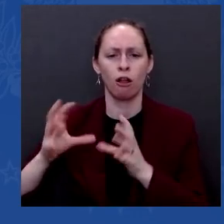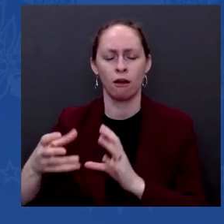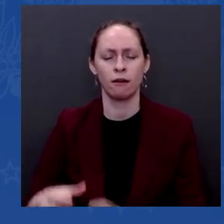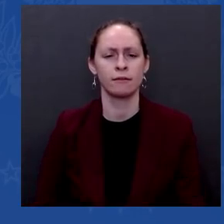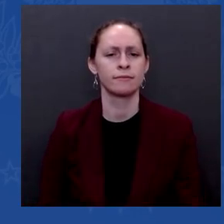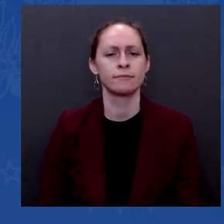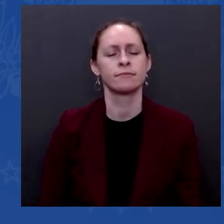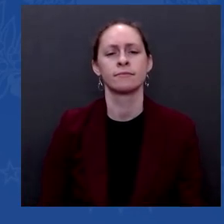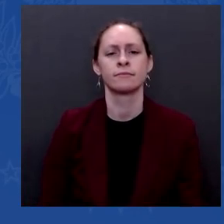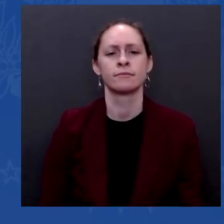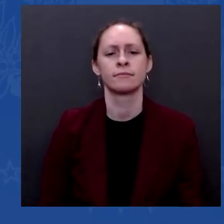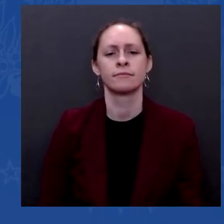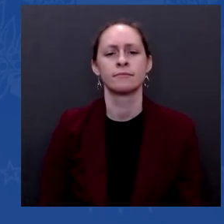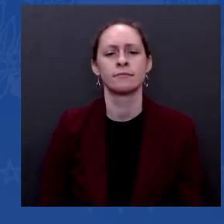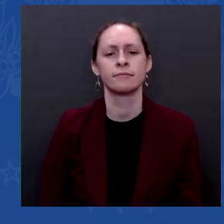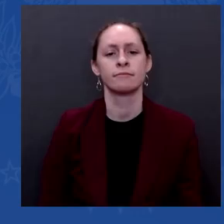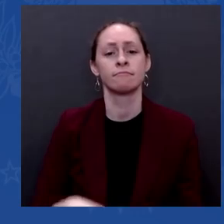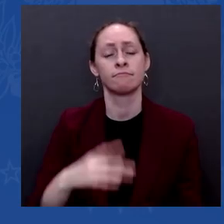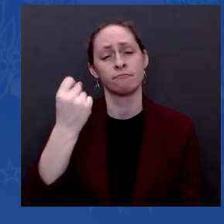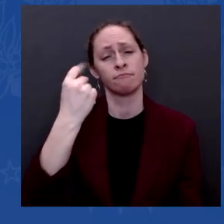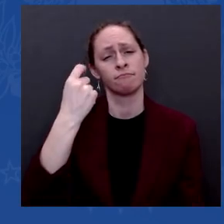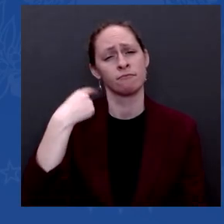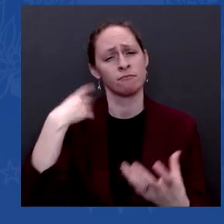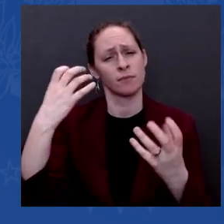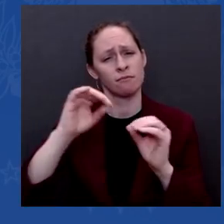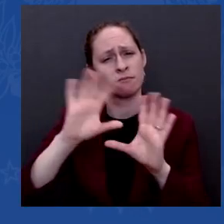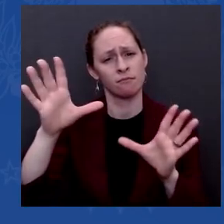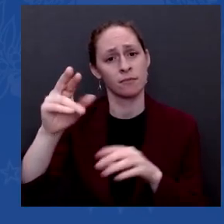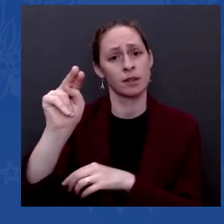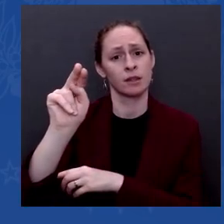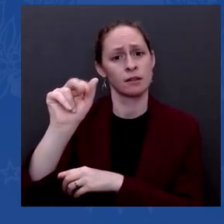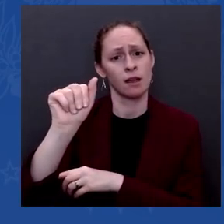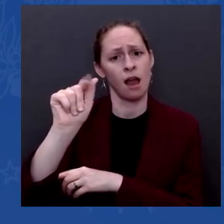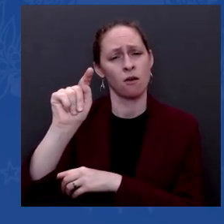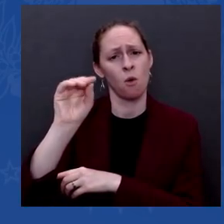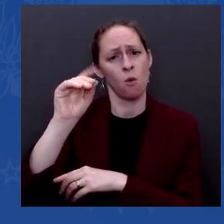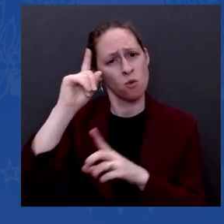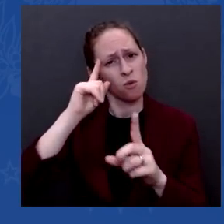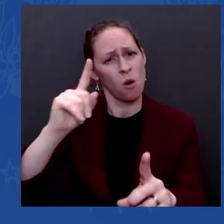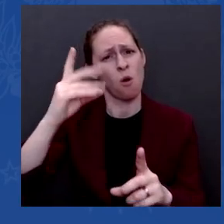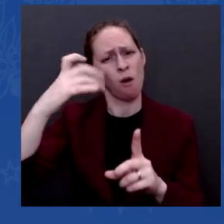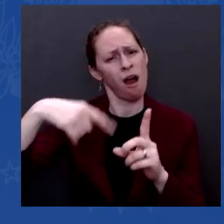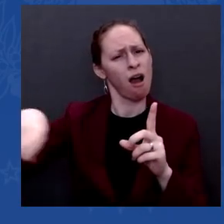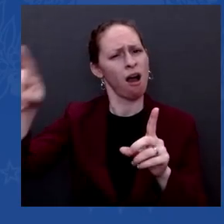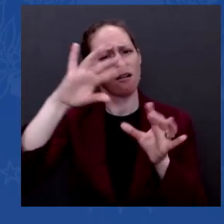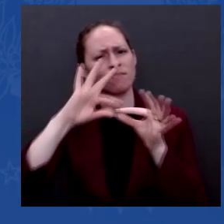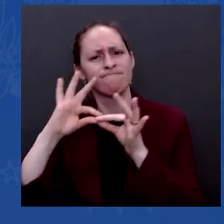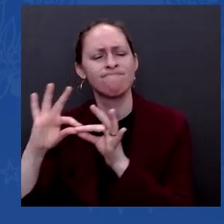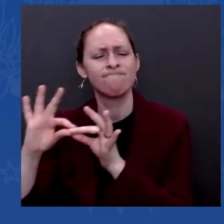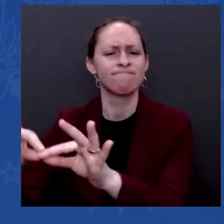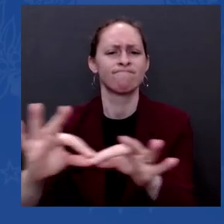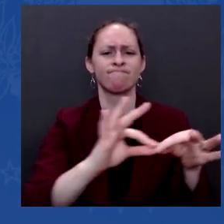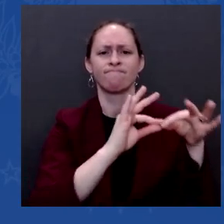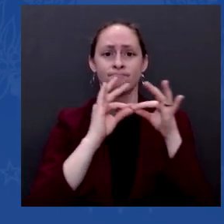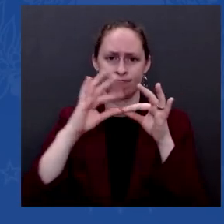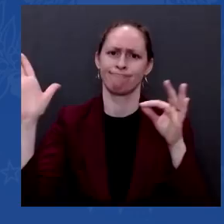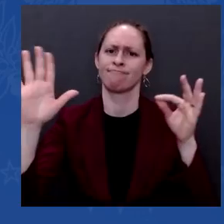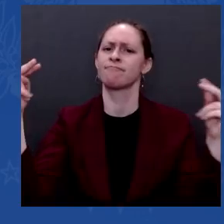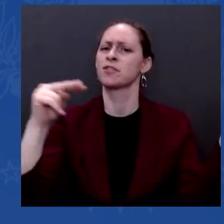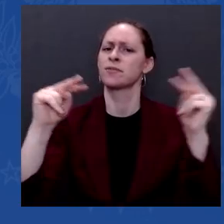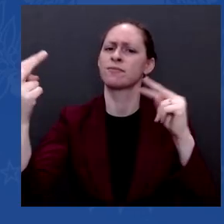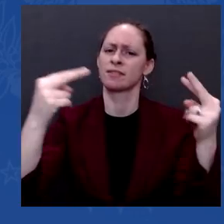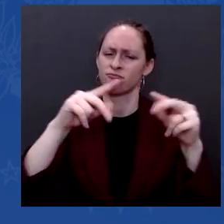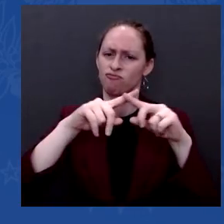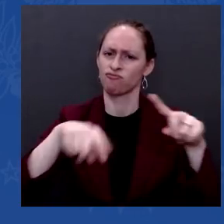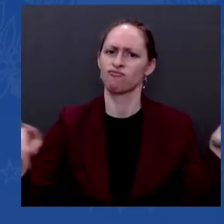what I'm spending a lot of time doing. And there are differences — there are differences in NATO as to what countries are willing to do,